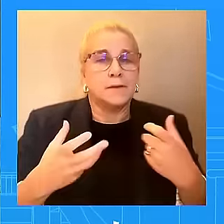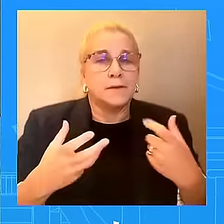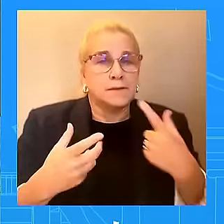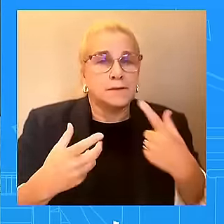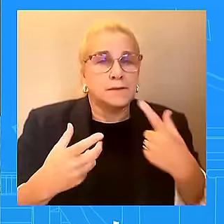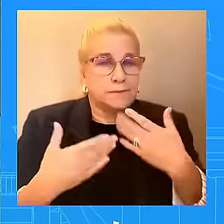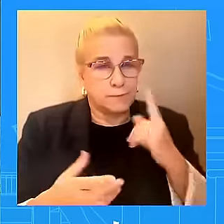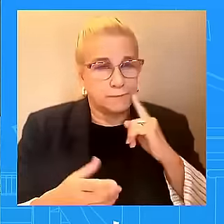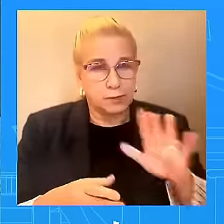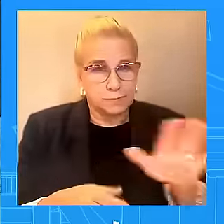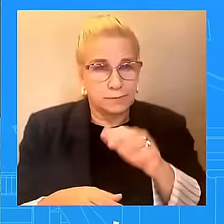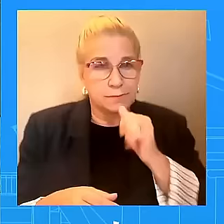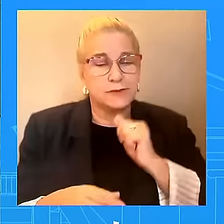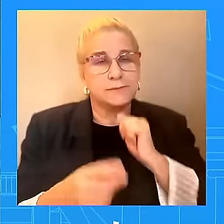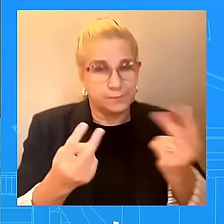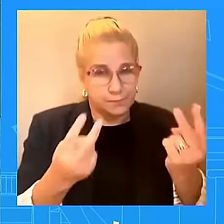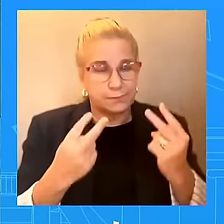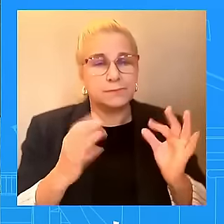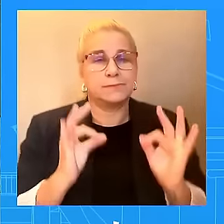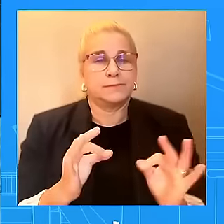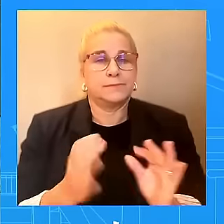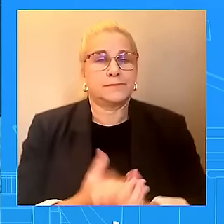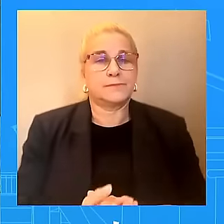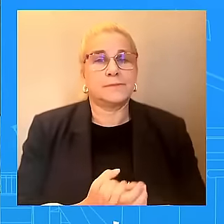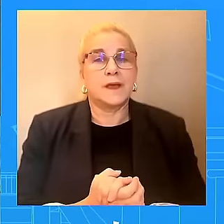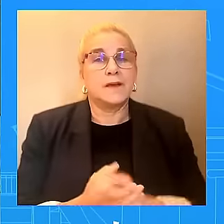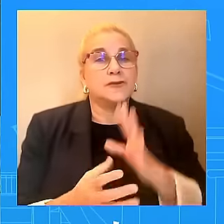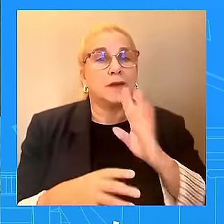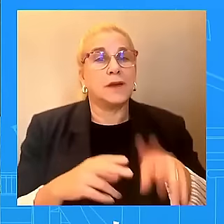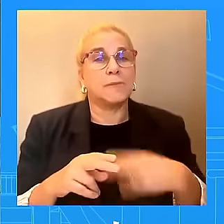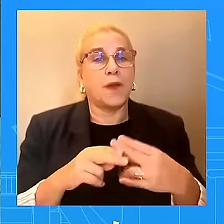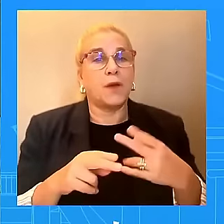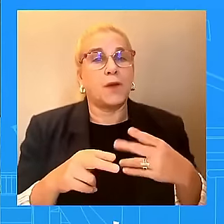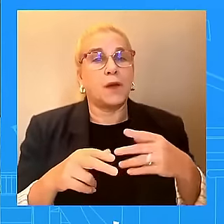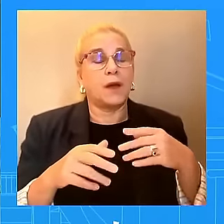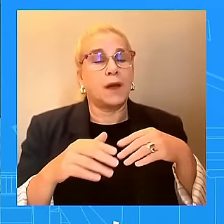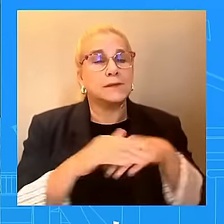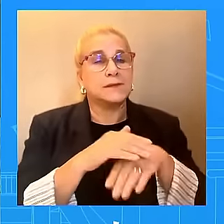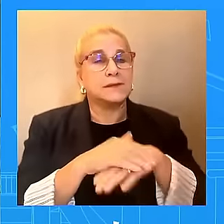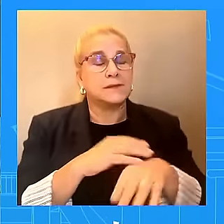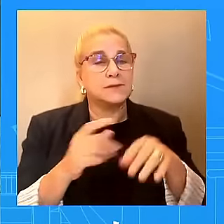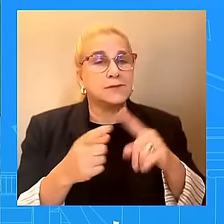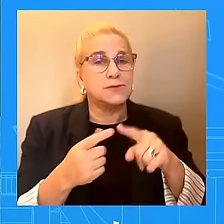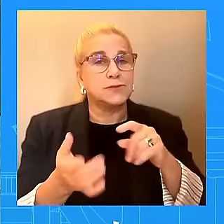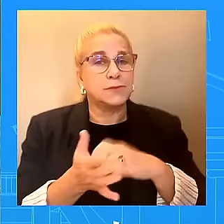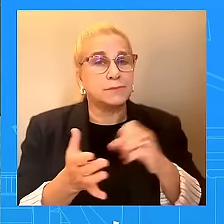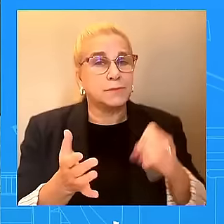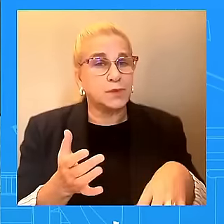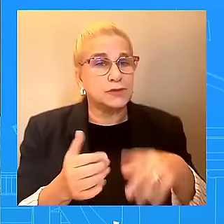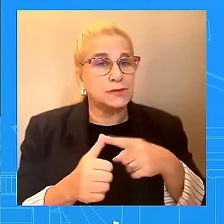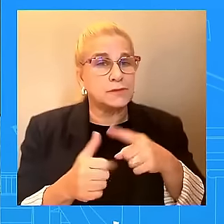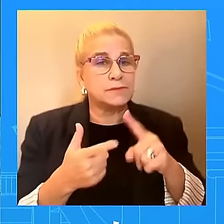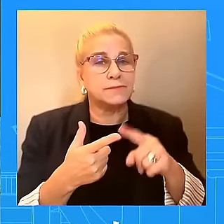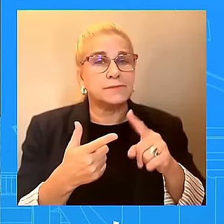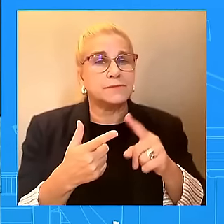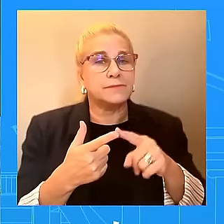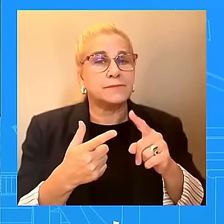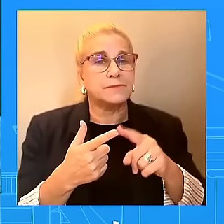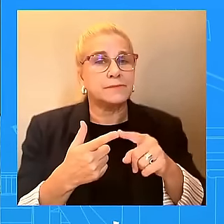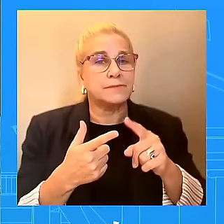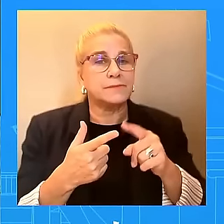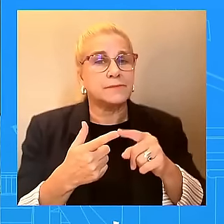rulings today. Not much is going to change with the shape of the courts immediately